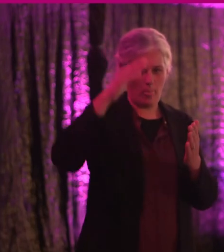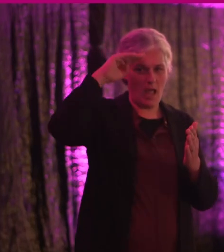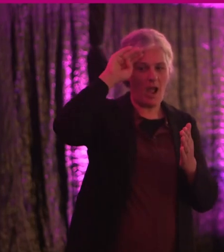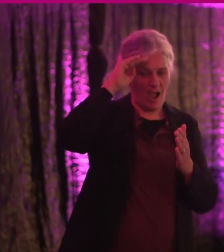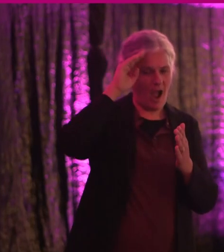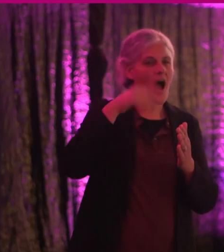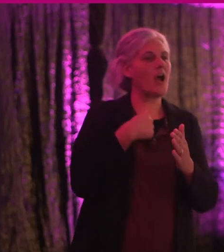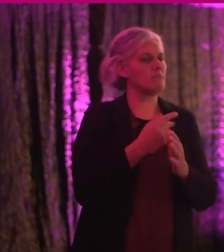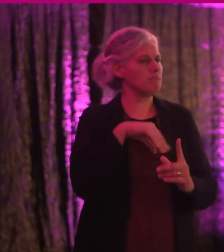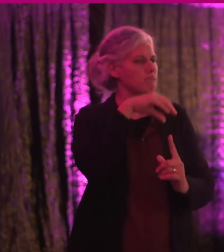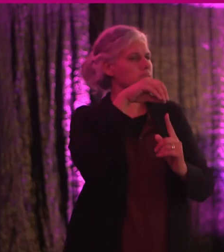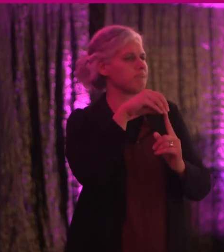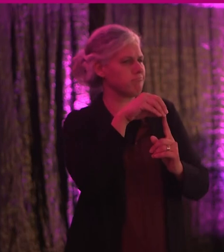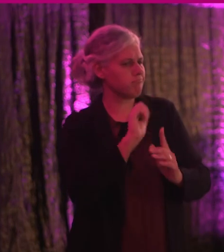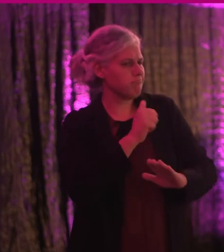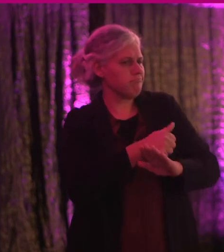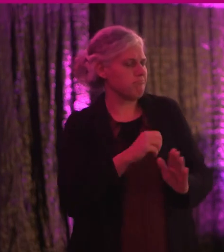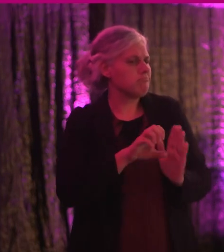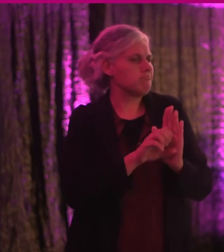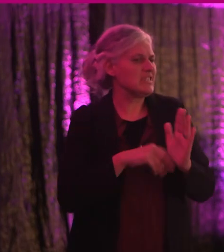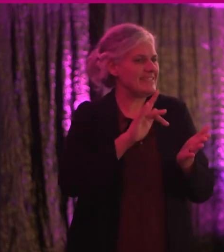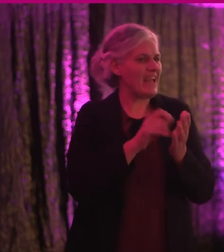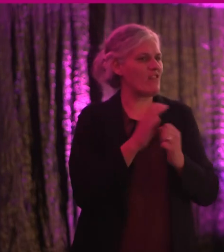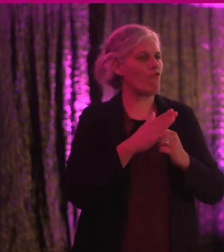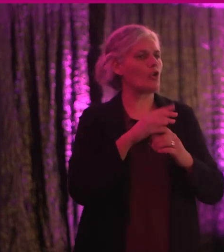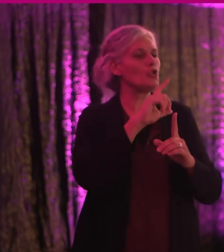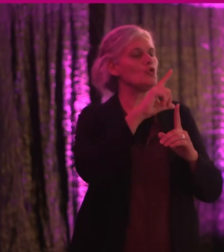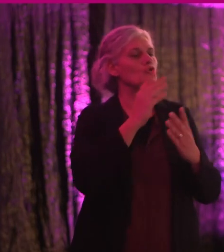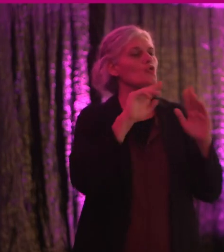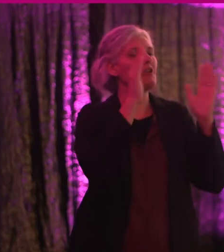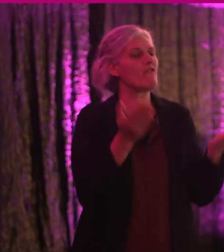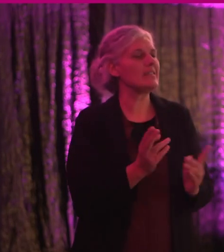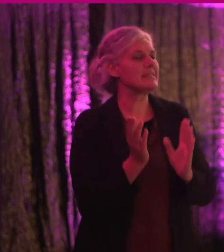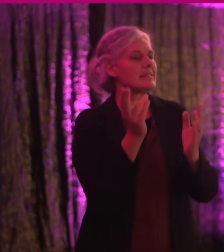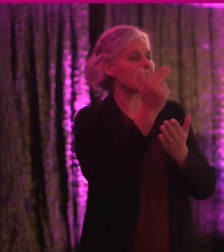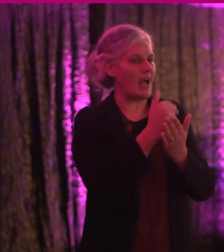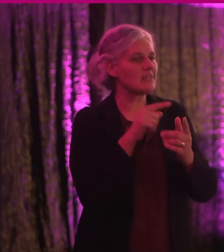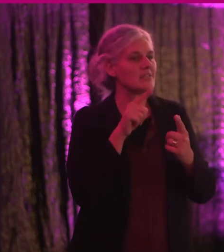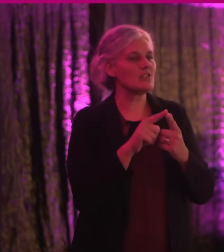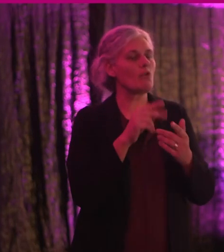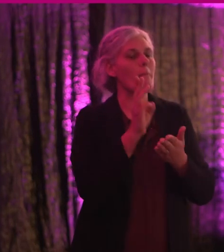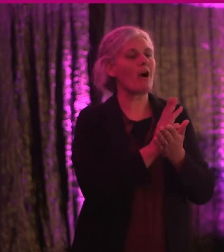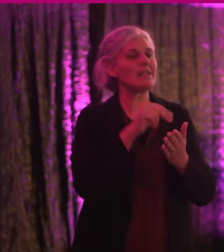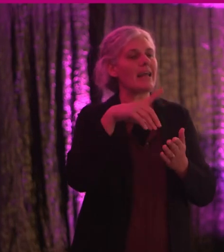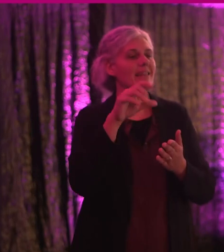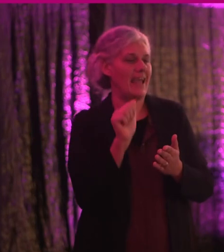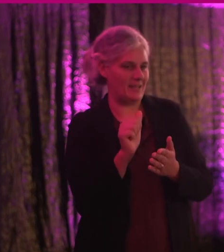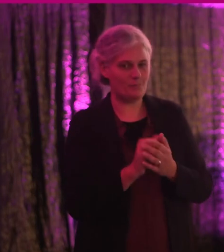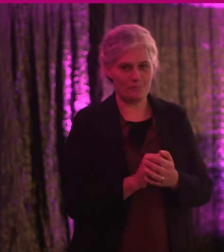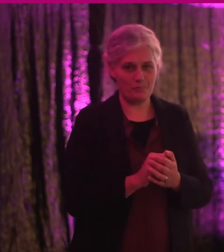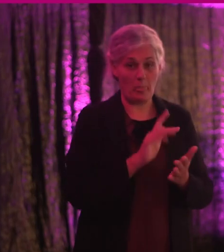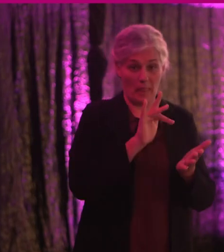in having a statutory Centre for Excellence in Universal Design, which is part of the NDA. The Centre